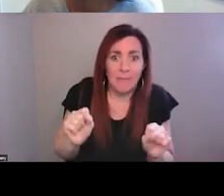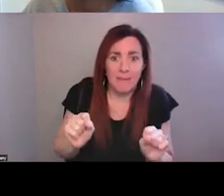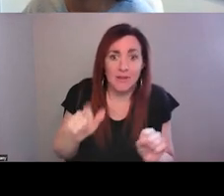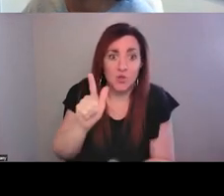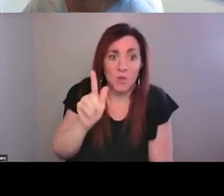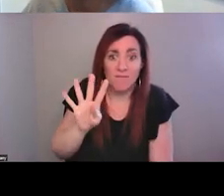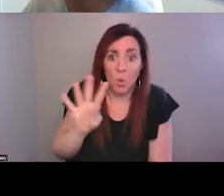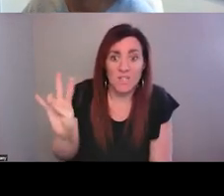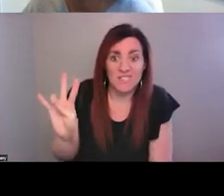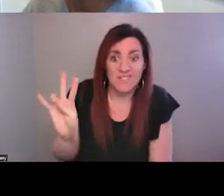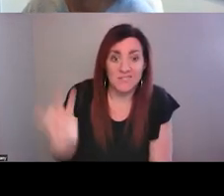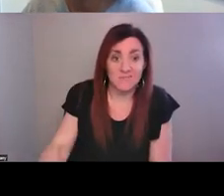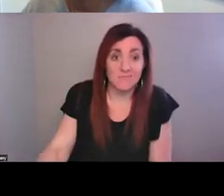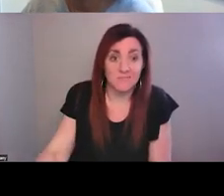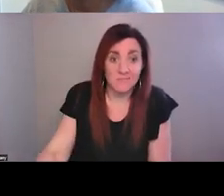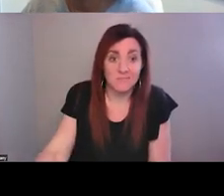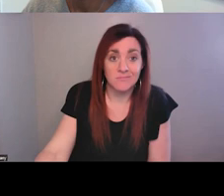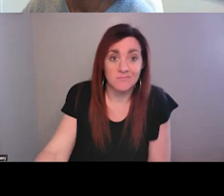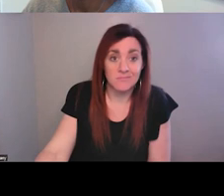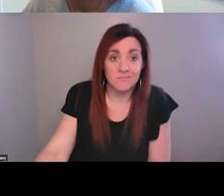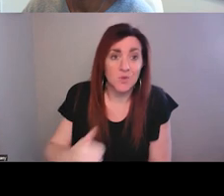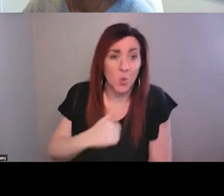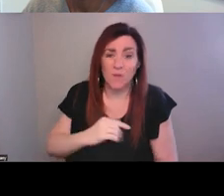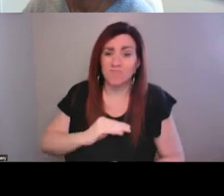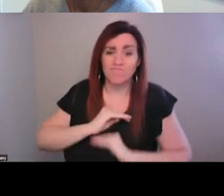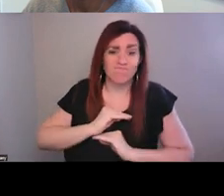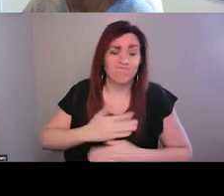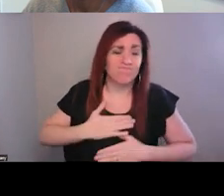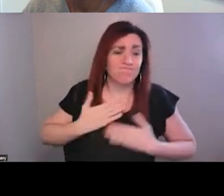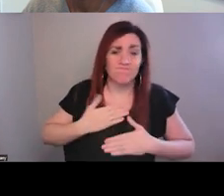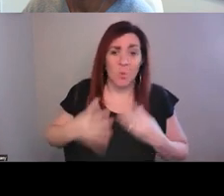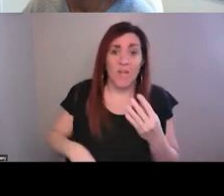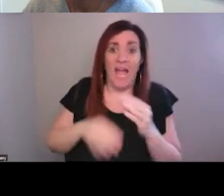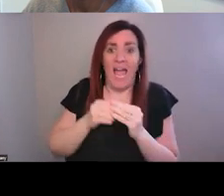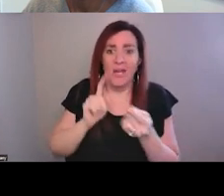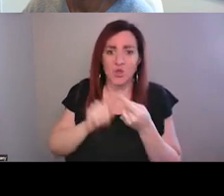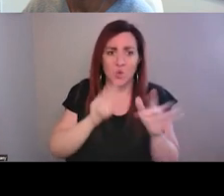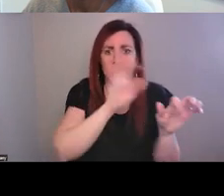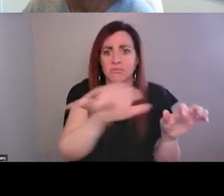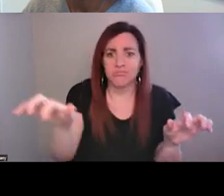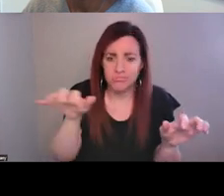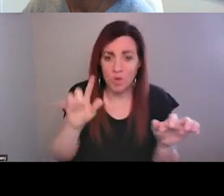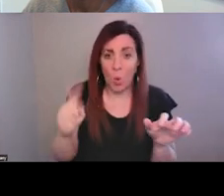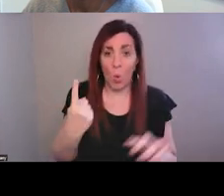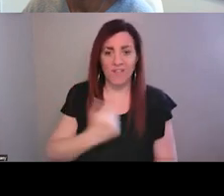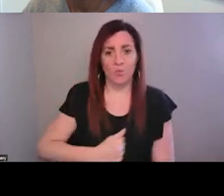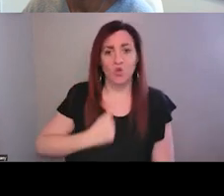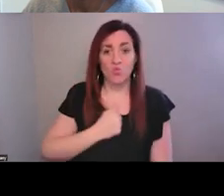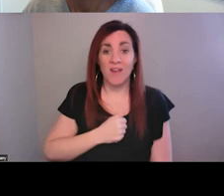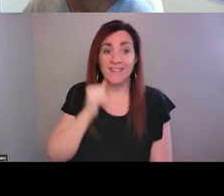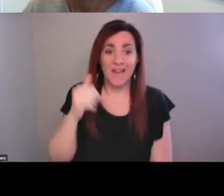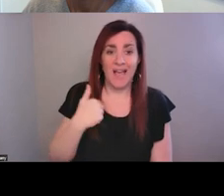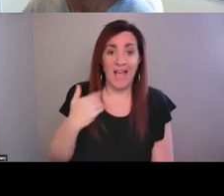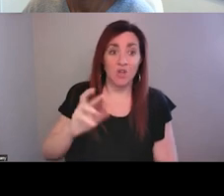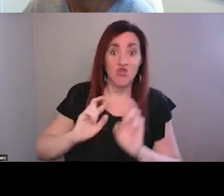And we are very pleased that we added this to the array. The only regret we have is not having it ready